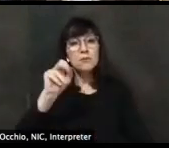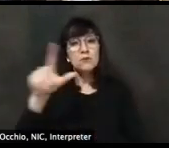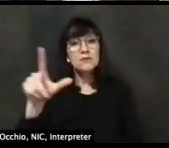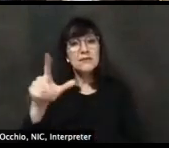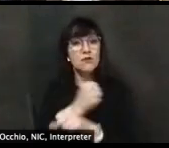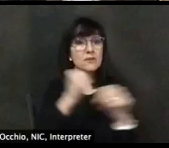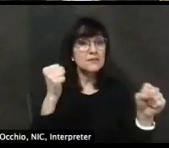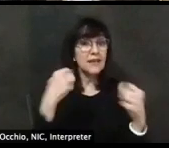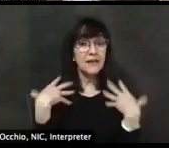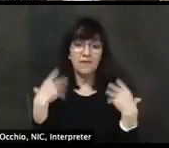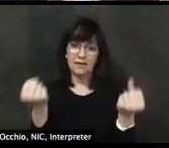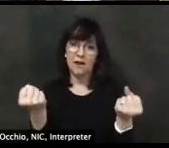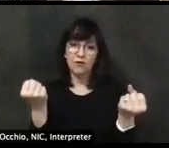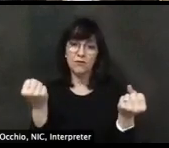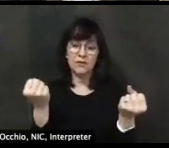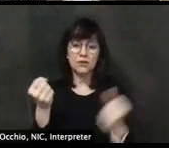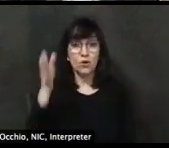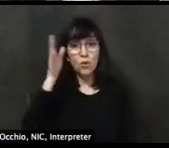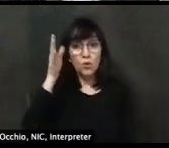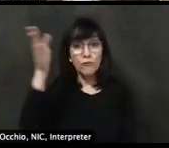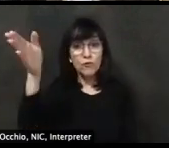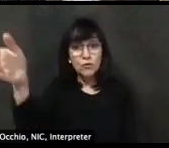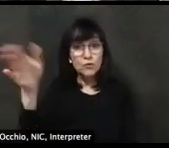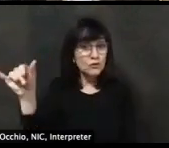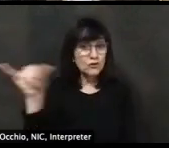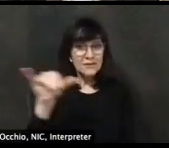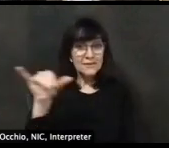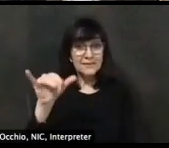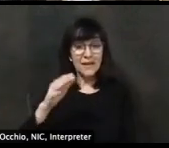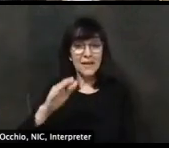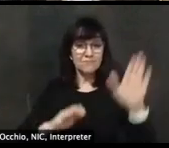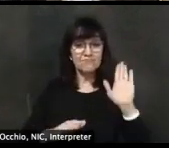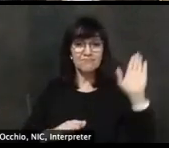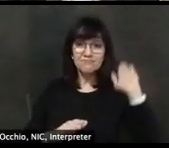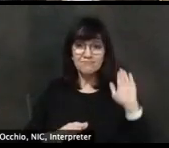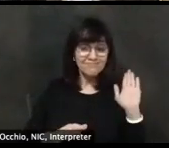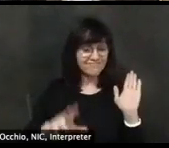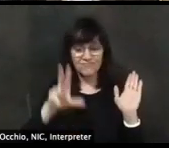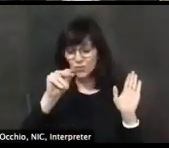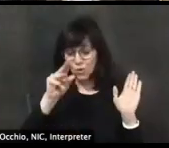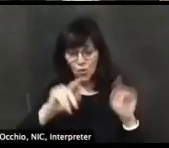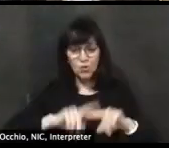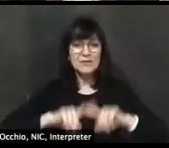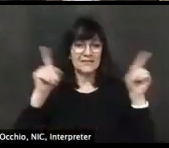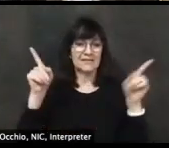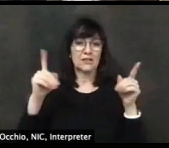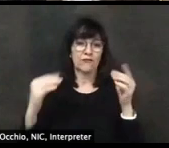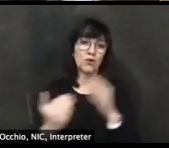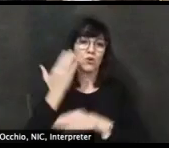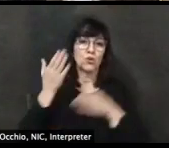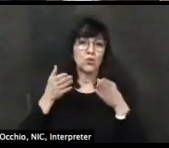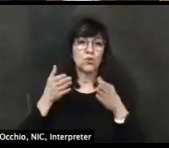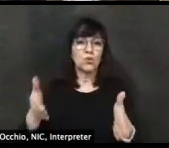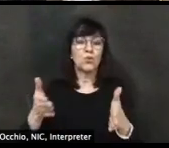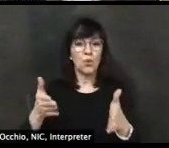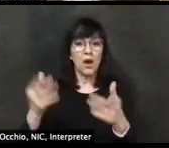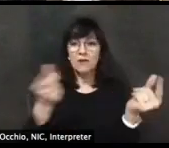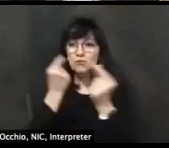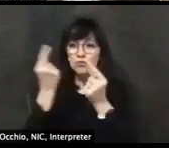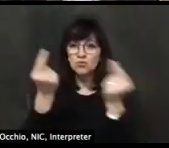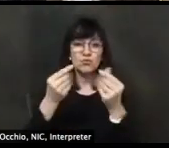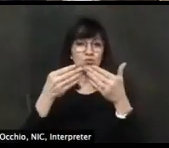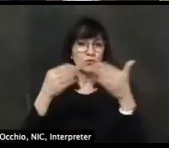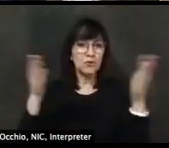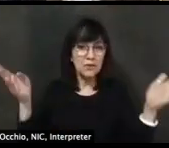new normal is going to look a little different than it did before. And again, I want to thank all the local officials, our wonderful chambers,